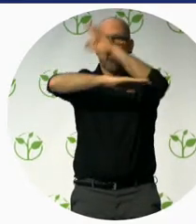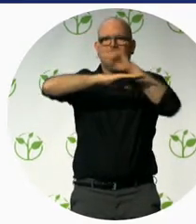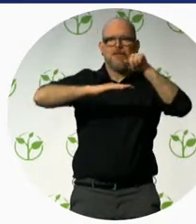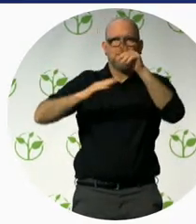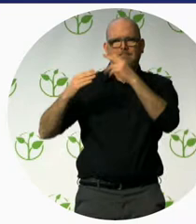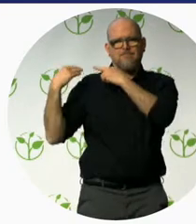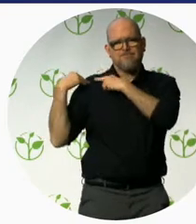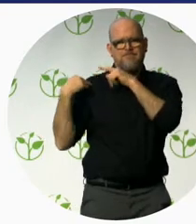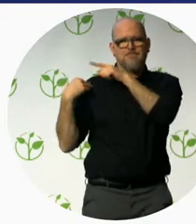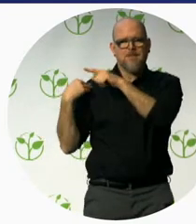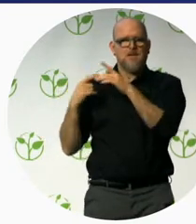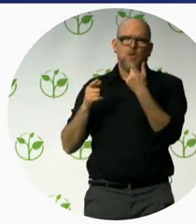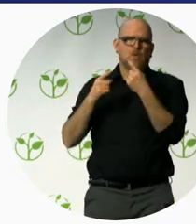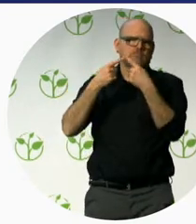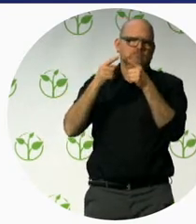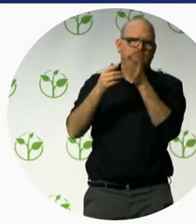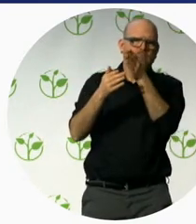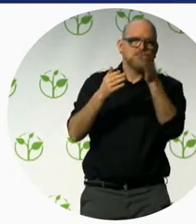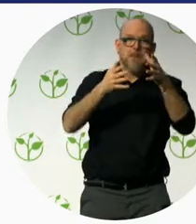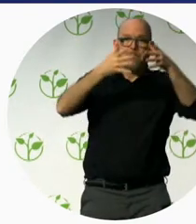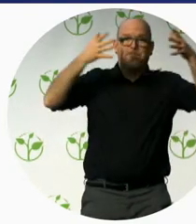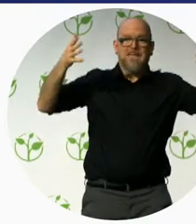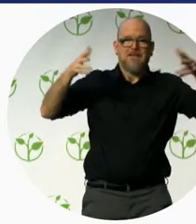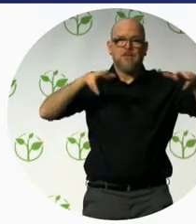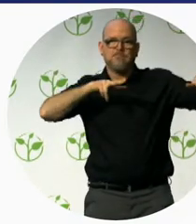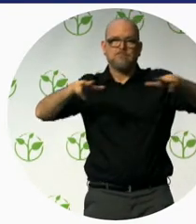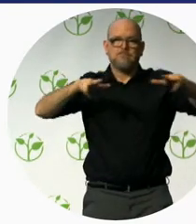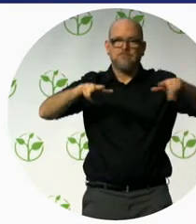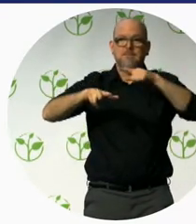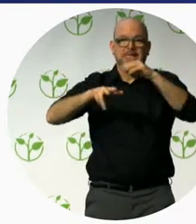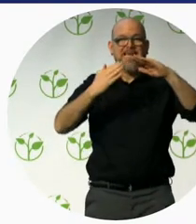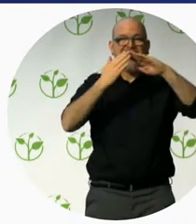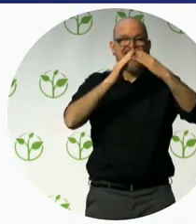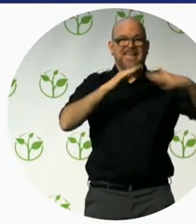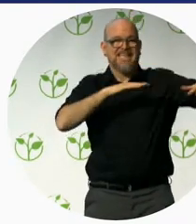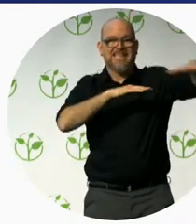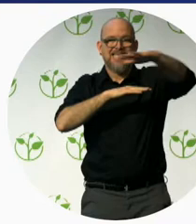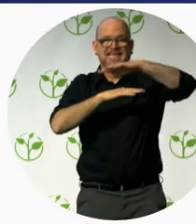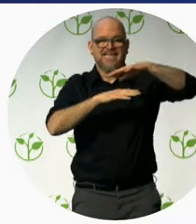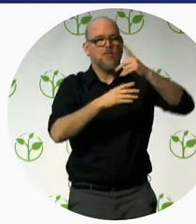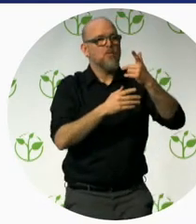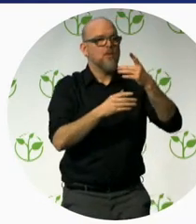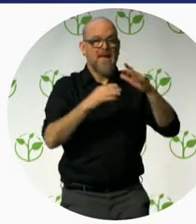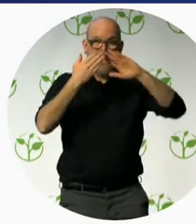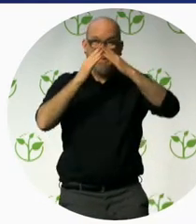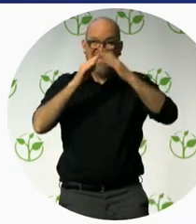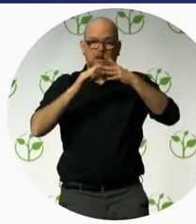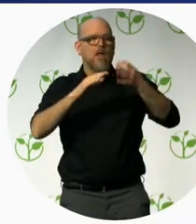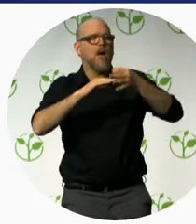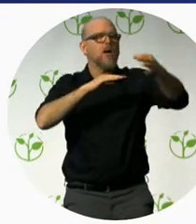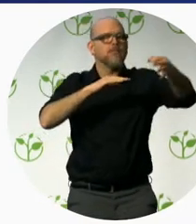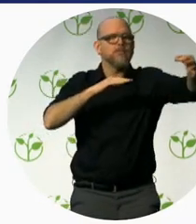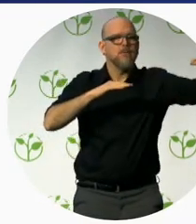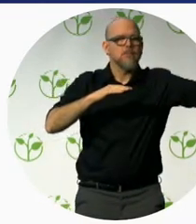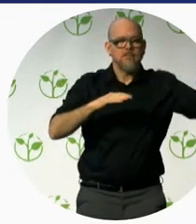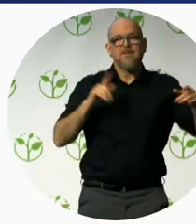implementations of actions in the urban, architectural and national areas. He's also a coordinator